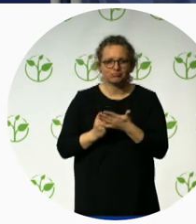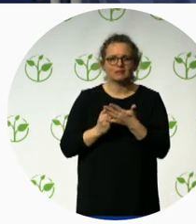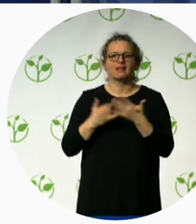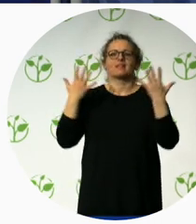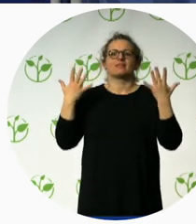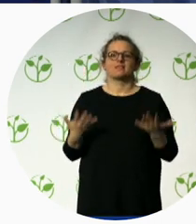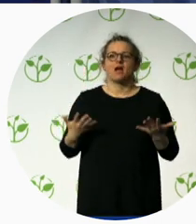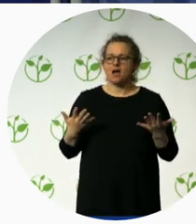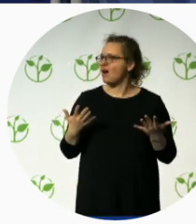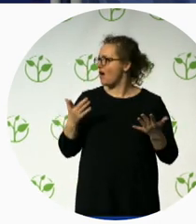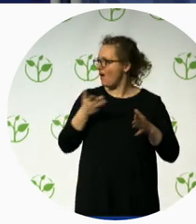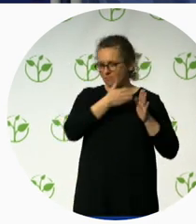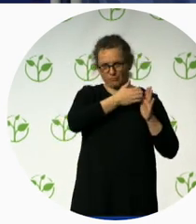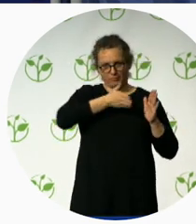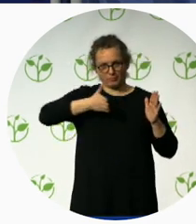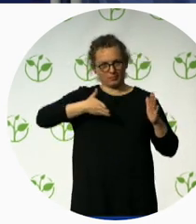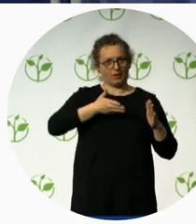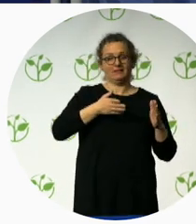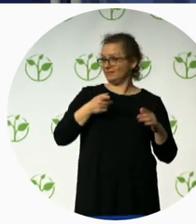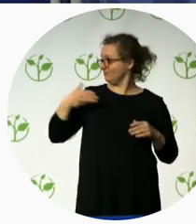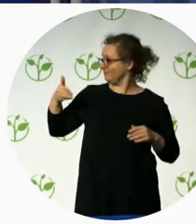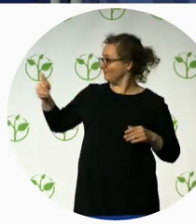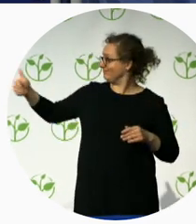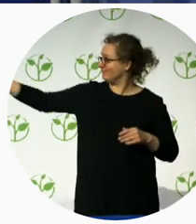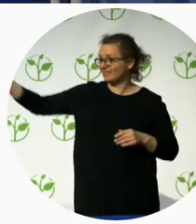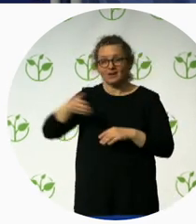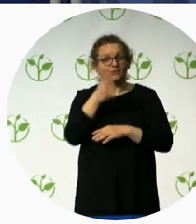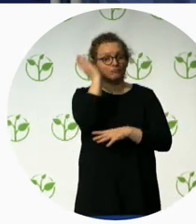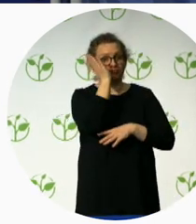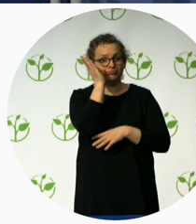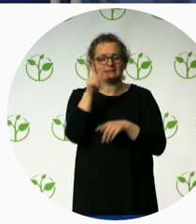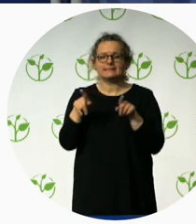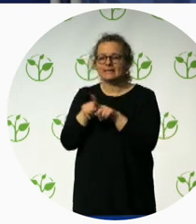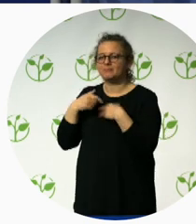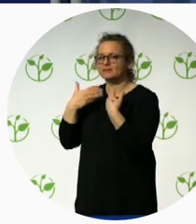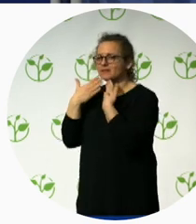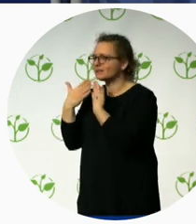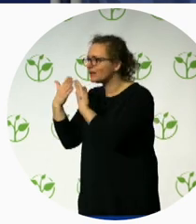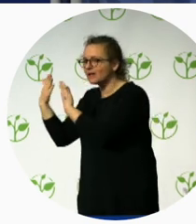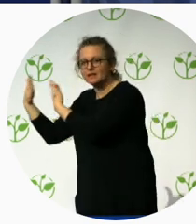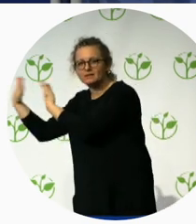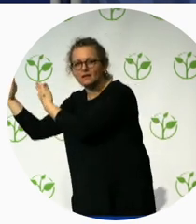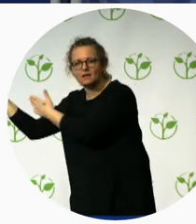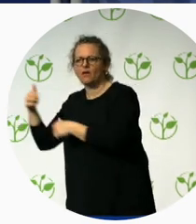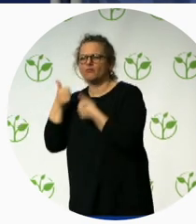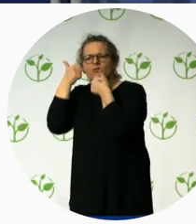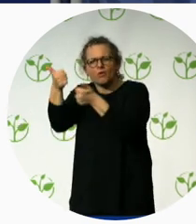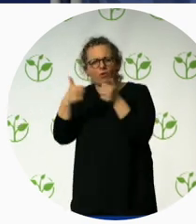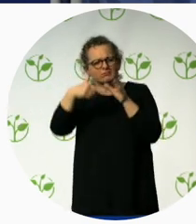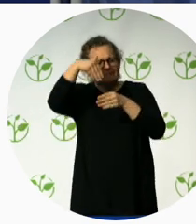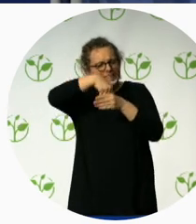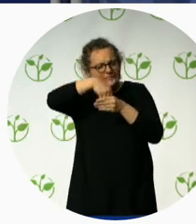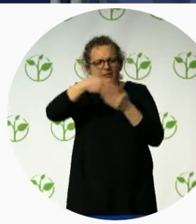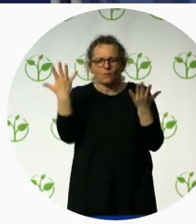name you all individually again. But thank you so much for sharing your good practices with us. And I'd just like to say one last thing,